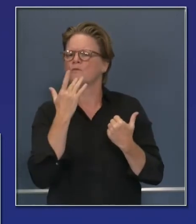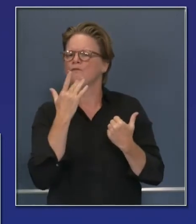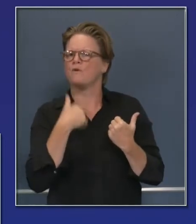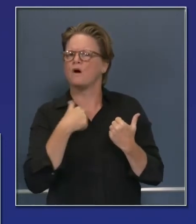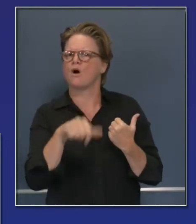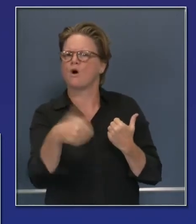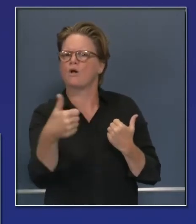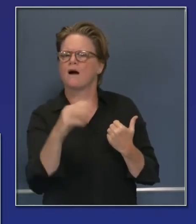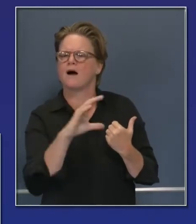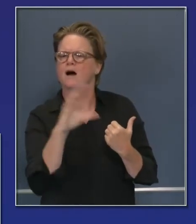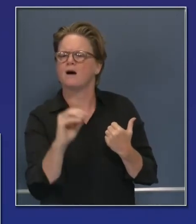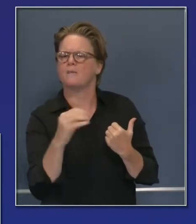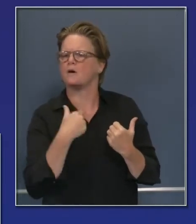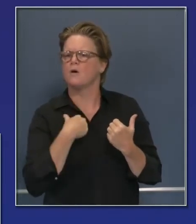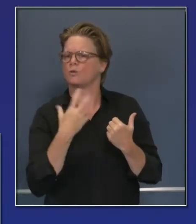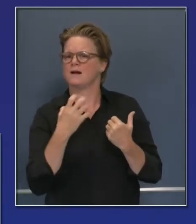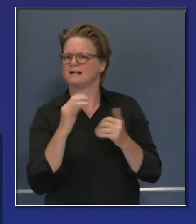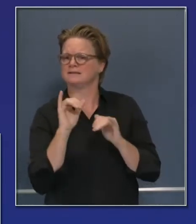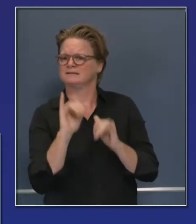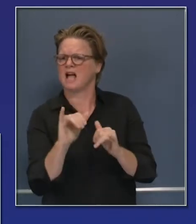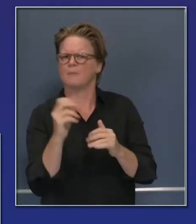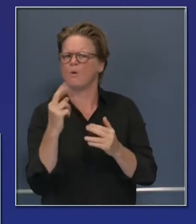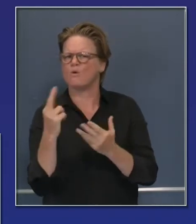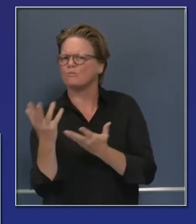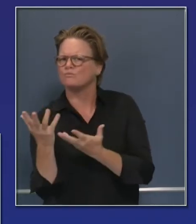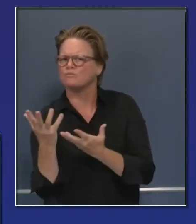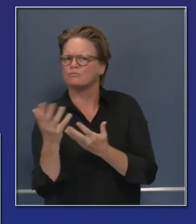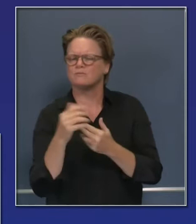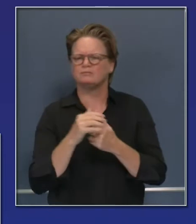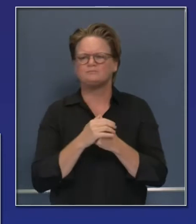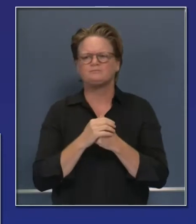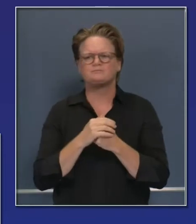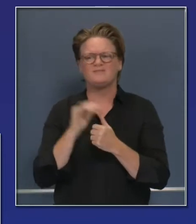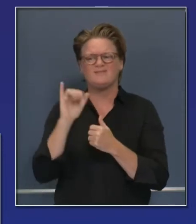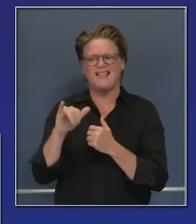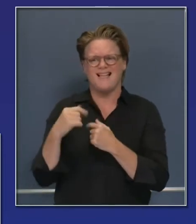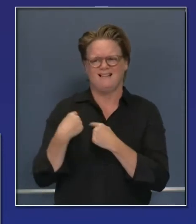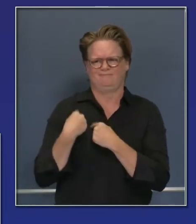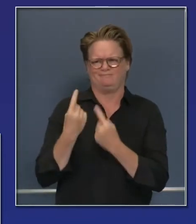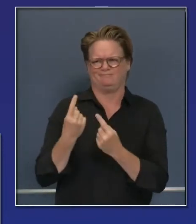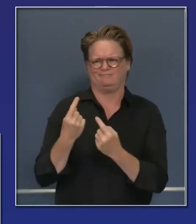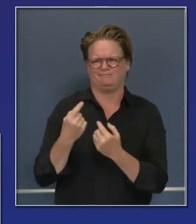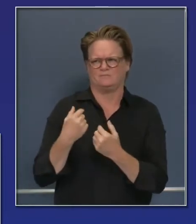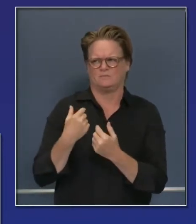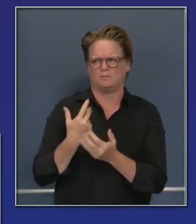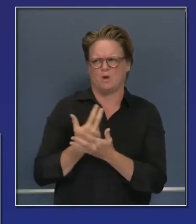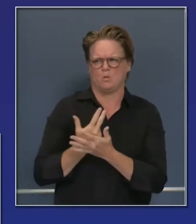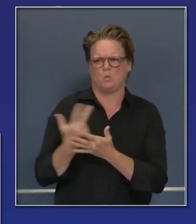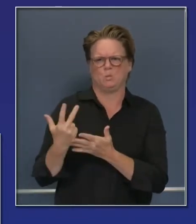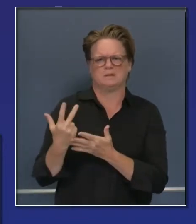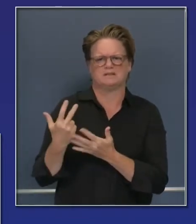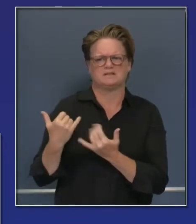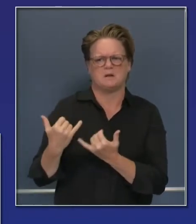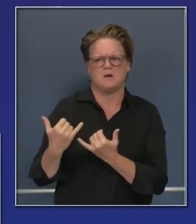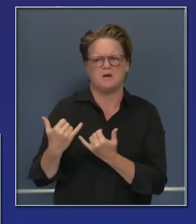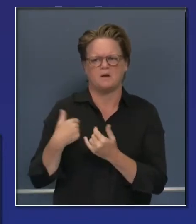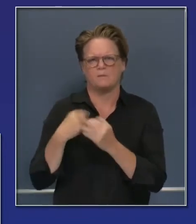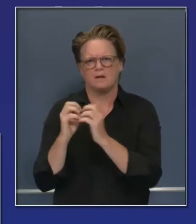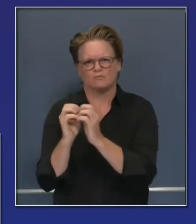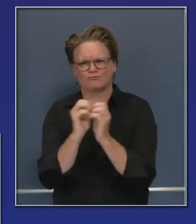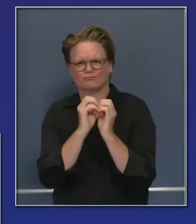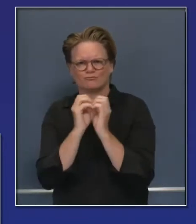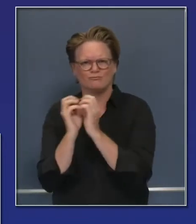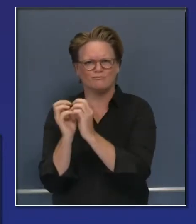the same. And all of that took shape over the course of the last number of weeks. But two people in particular really helped